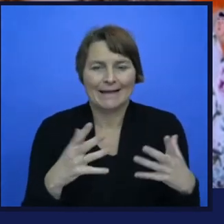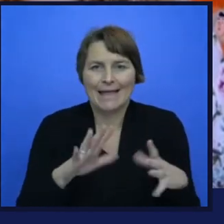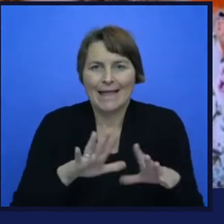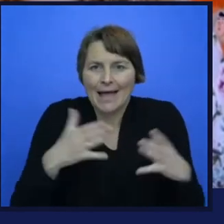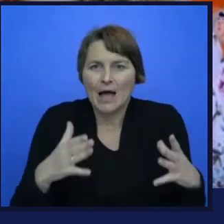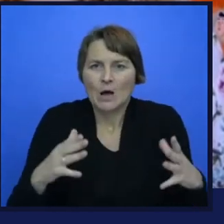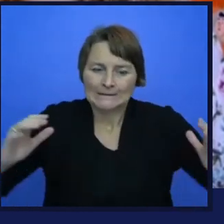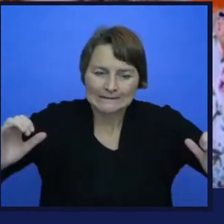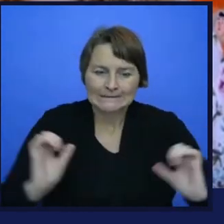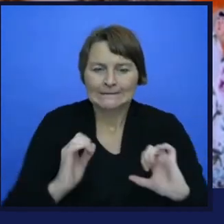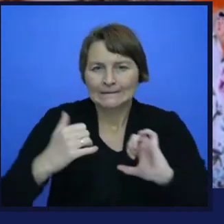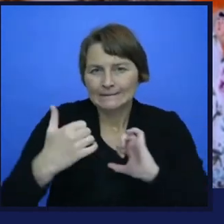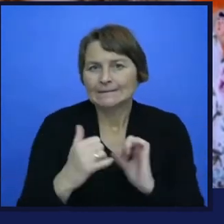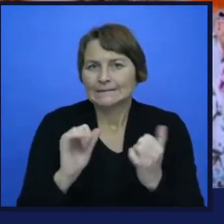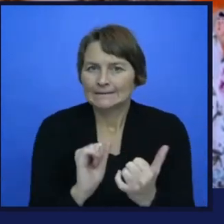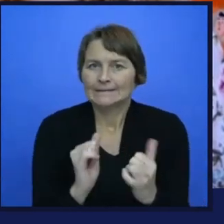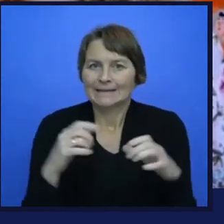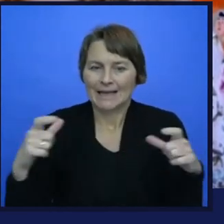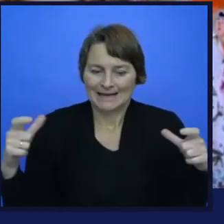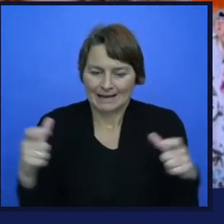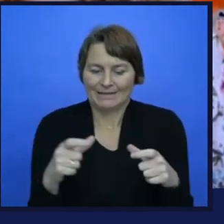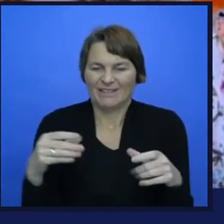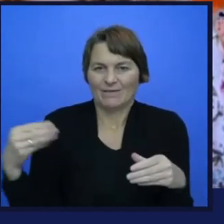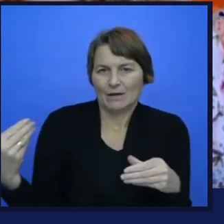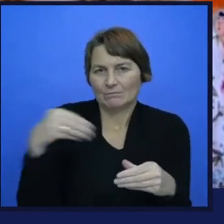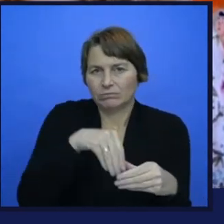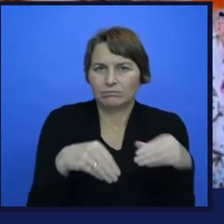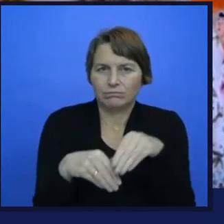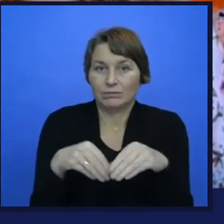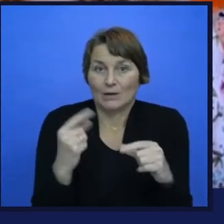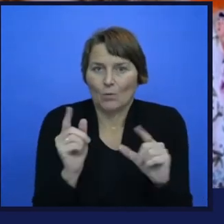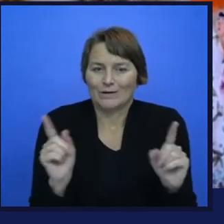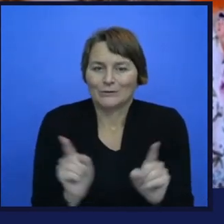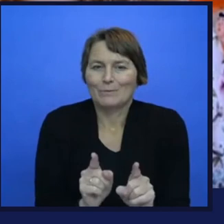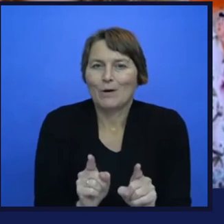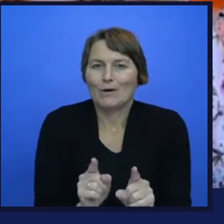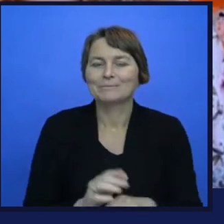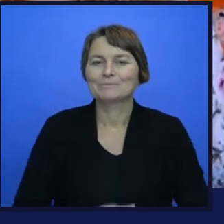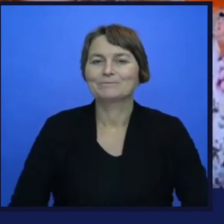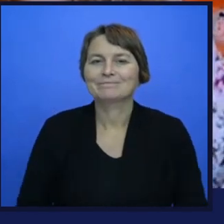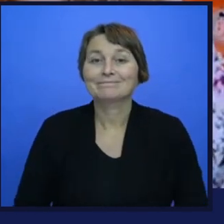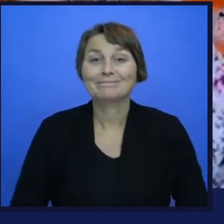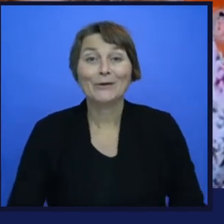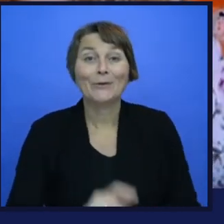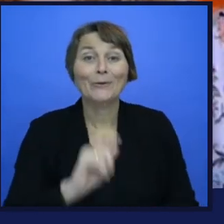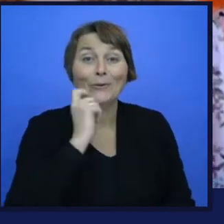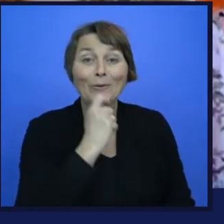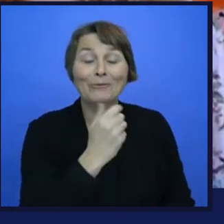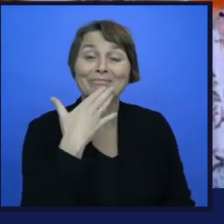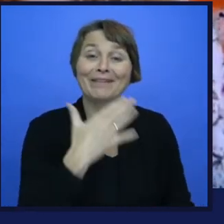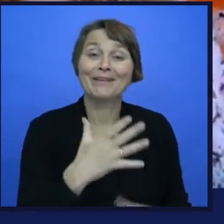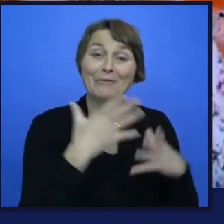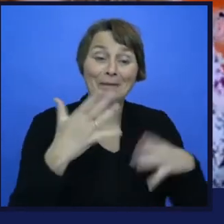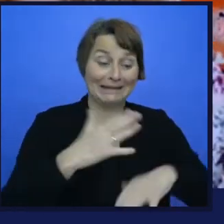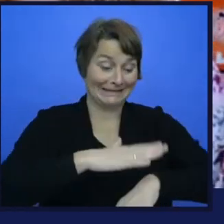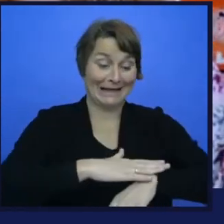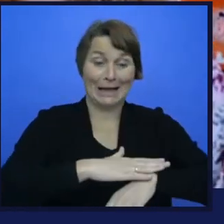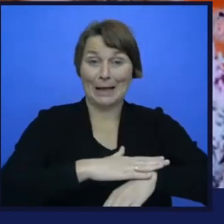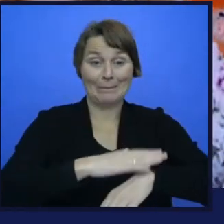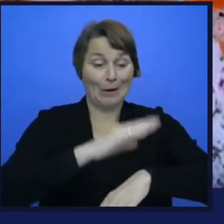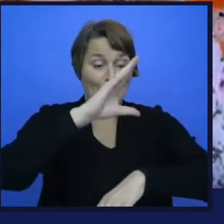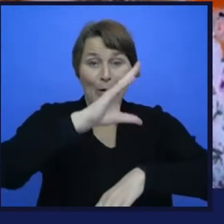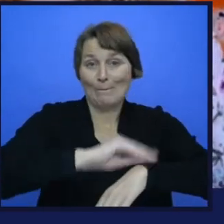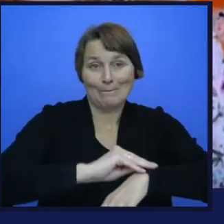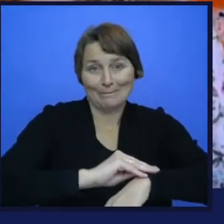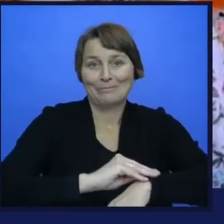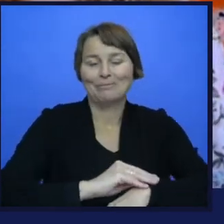performance of the device. Absolutely. Cool. Well, thank you very much. We're out of time, sadly. Sure. I know for the fact that